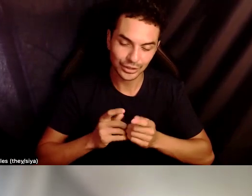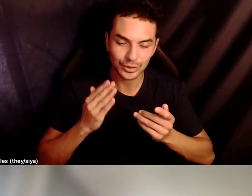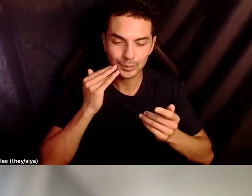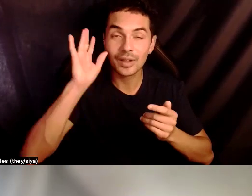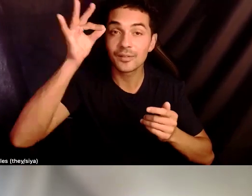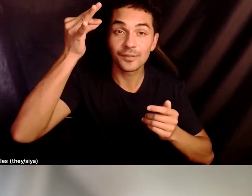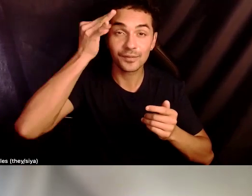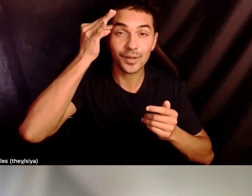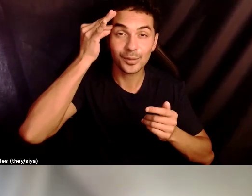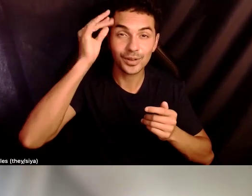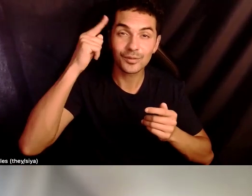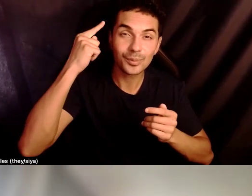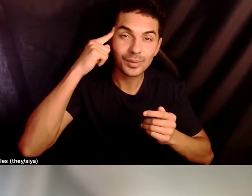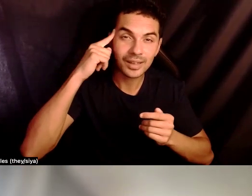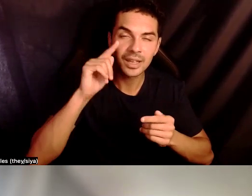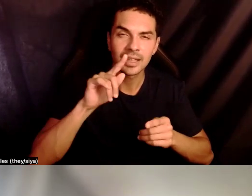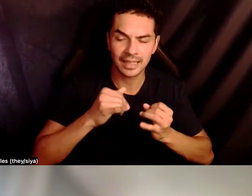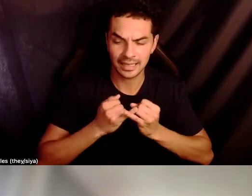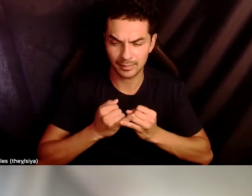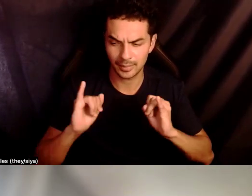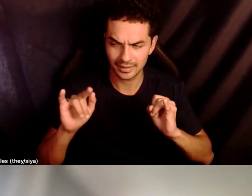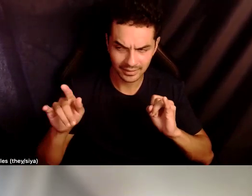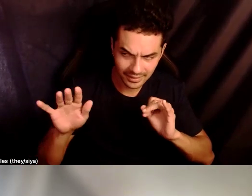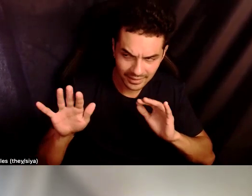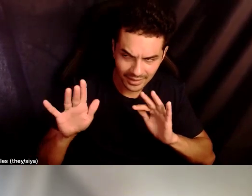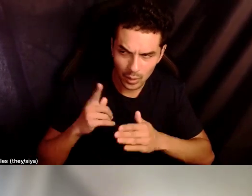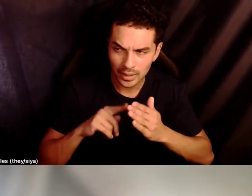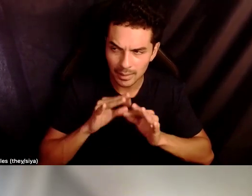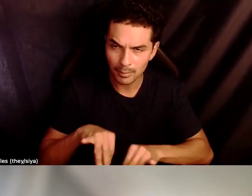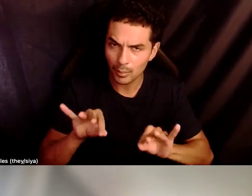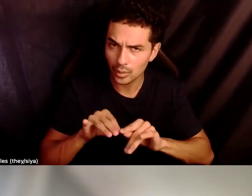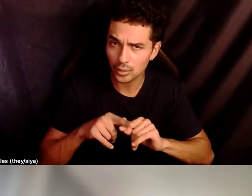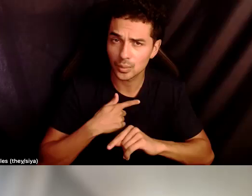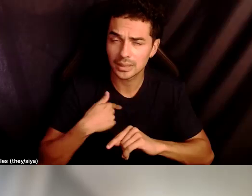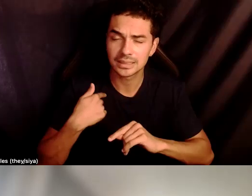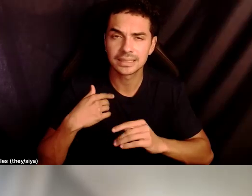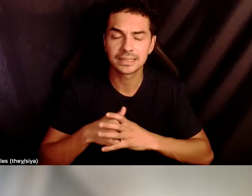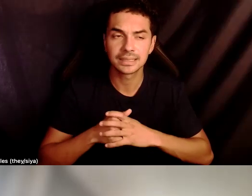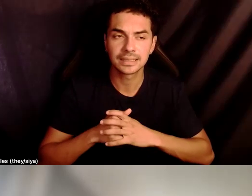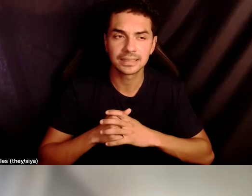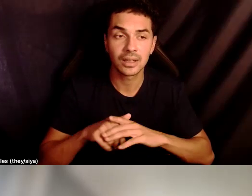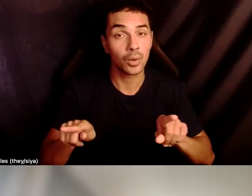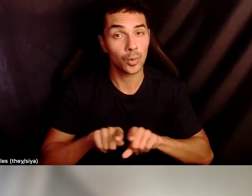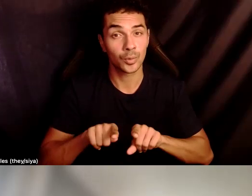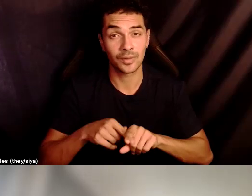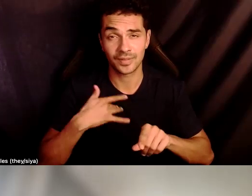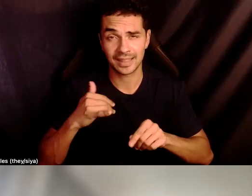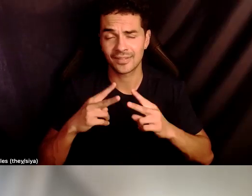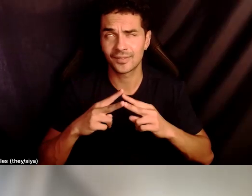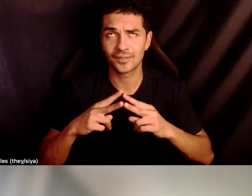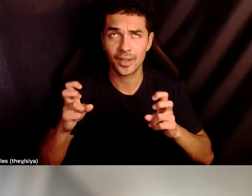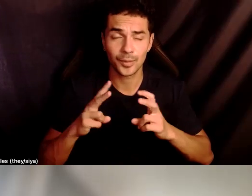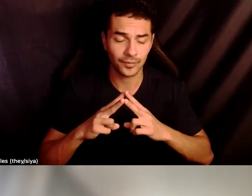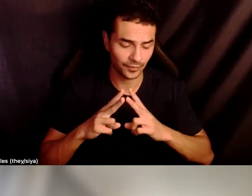sovereign to sovereign relationship about what is important to us and why it is important to us. I also feel like it's very important to